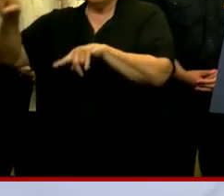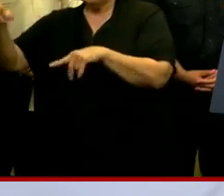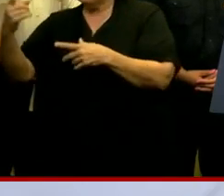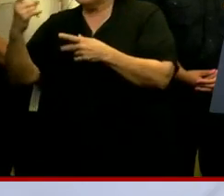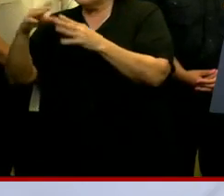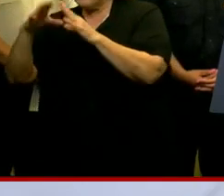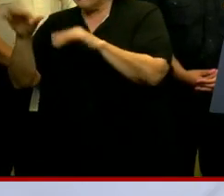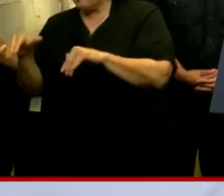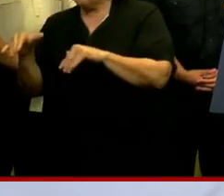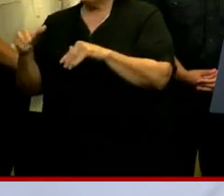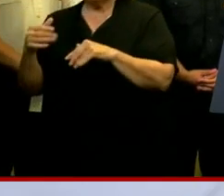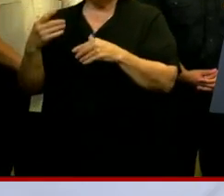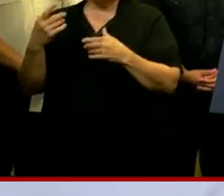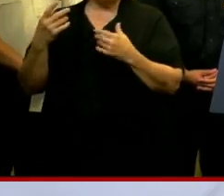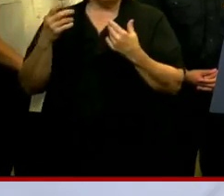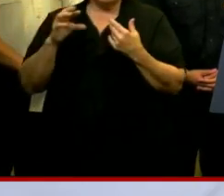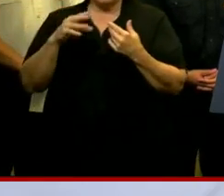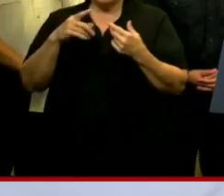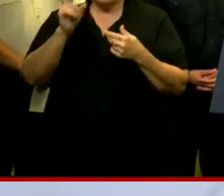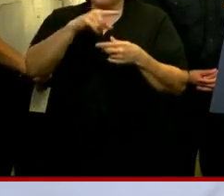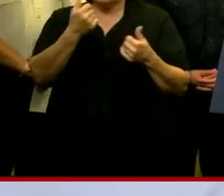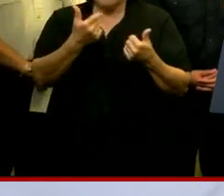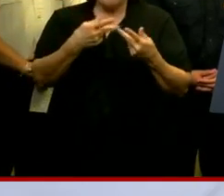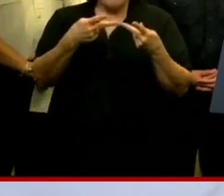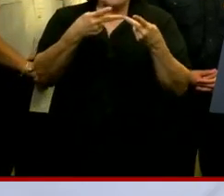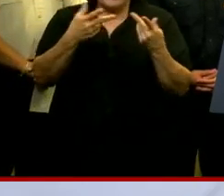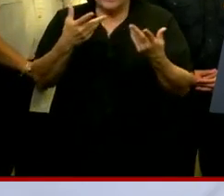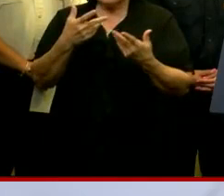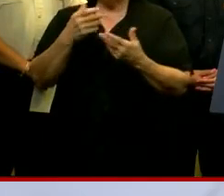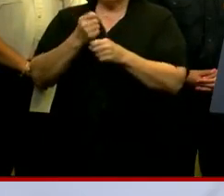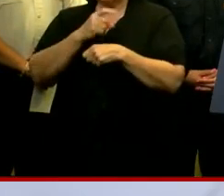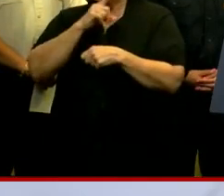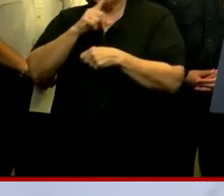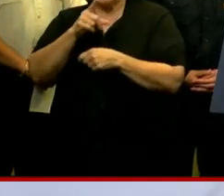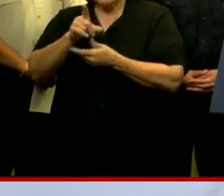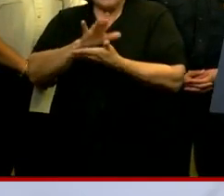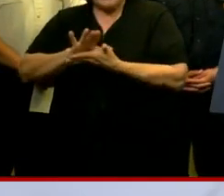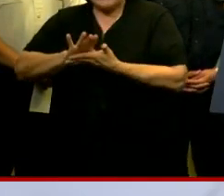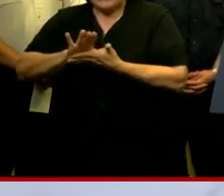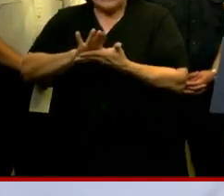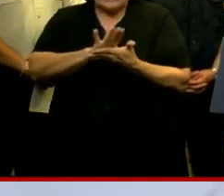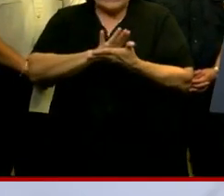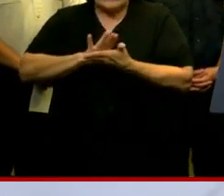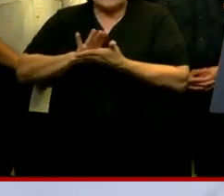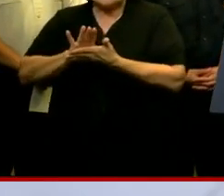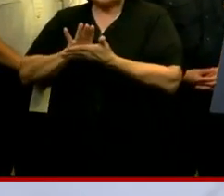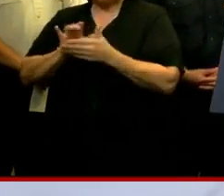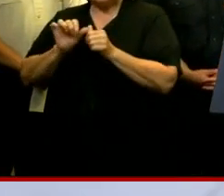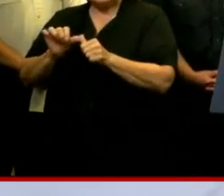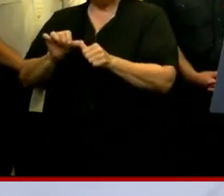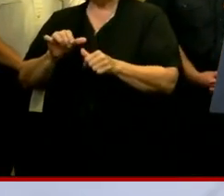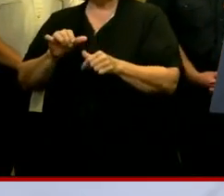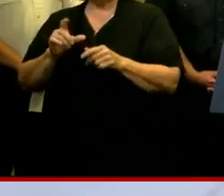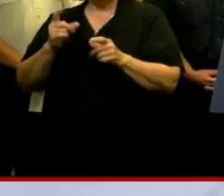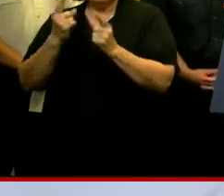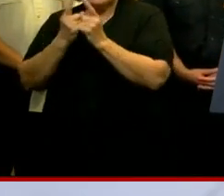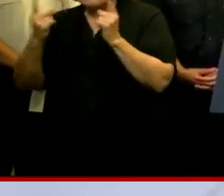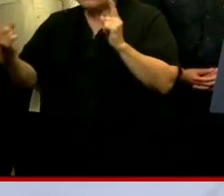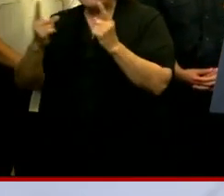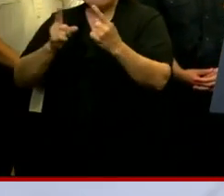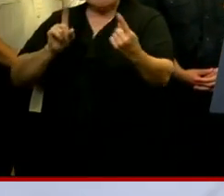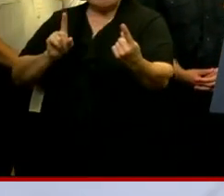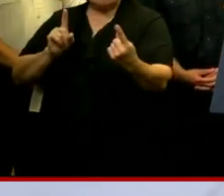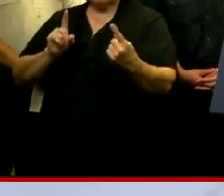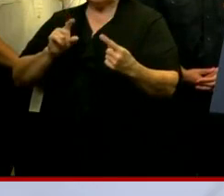to someone's house down the street. Make sure you're cleaning thoroughly, as you always have distance as much as possible.